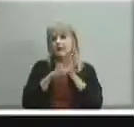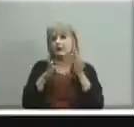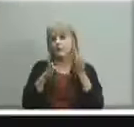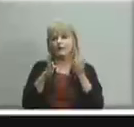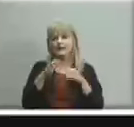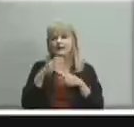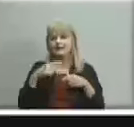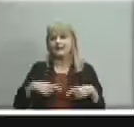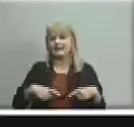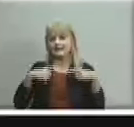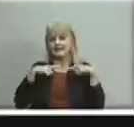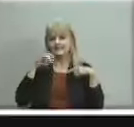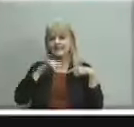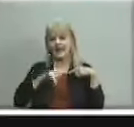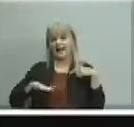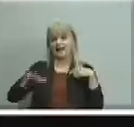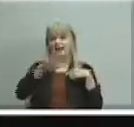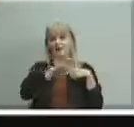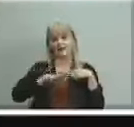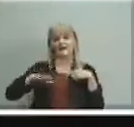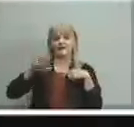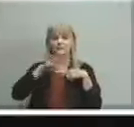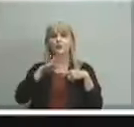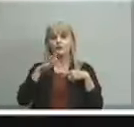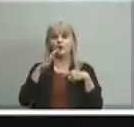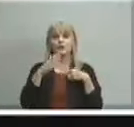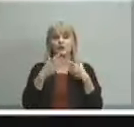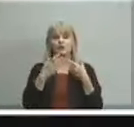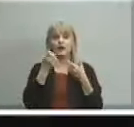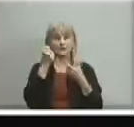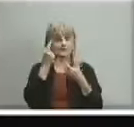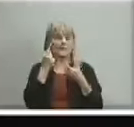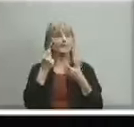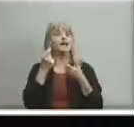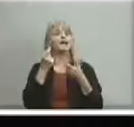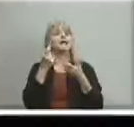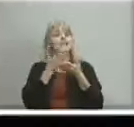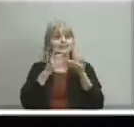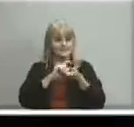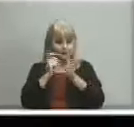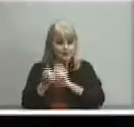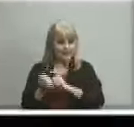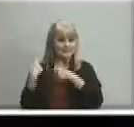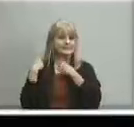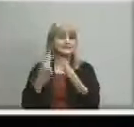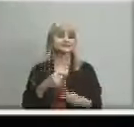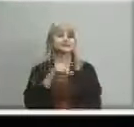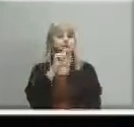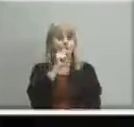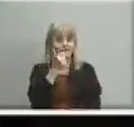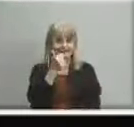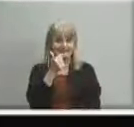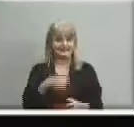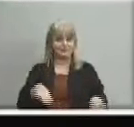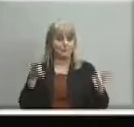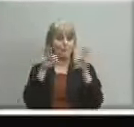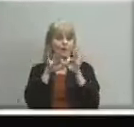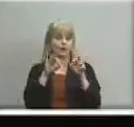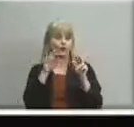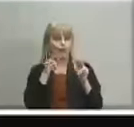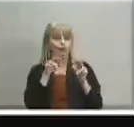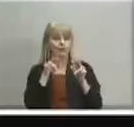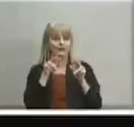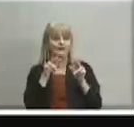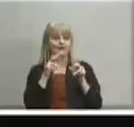we know that we've had some changes in that area since 2010 and so it was important for us to look to see